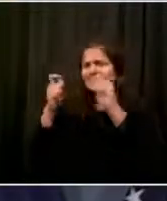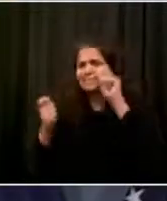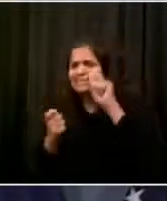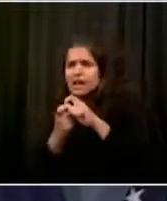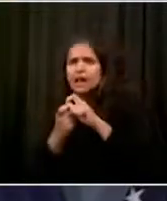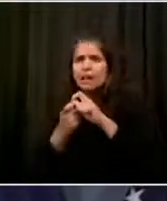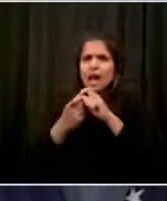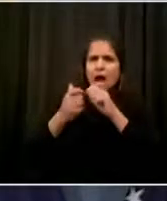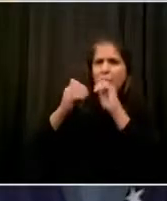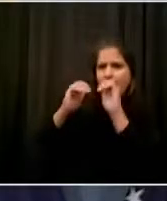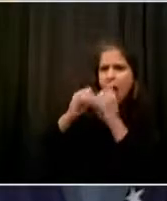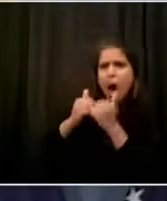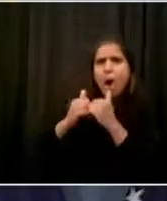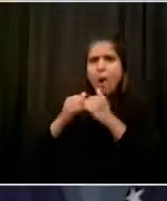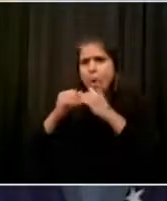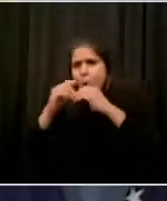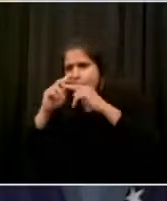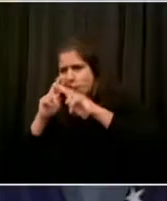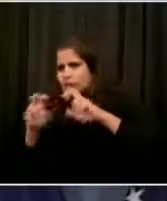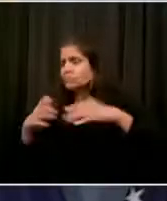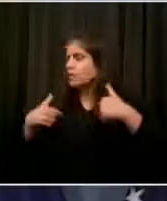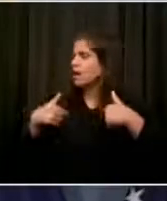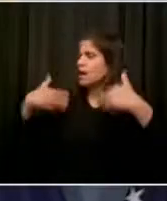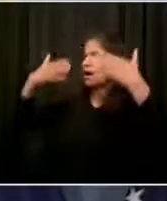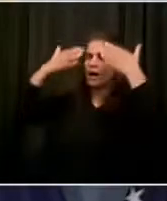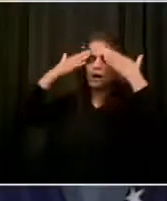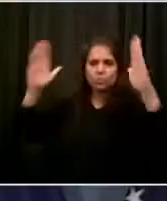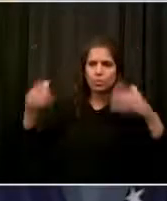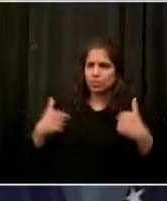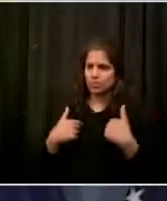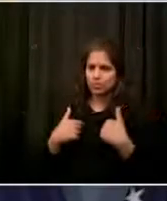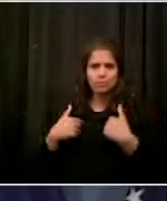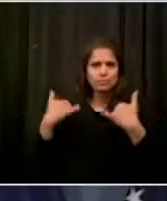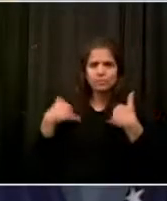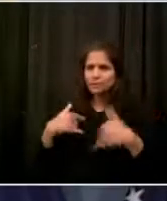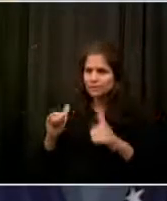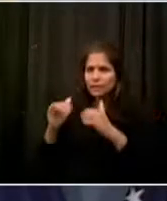exactly how it goes. I had this conversation just yesterday with Dr. Varma.